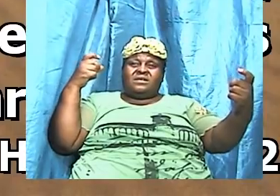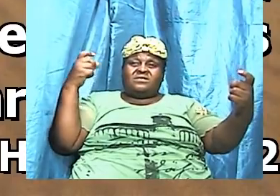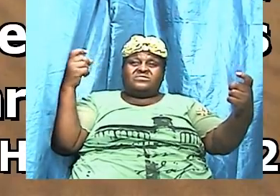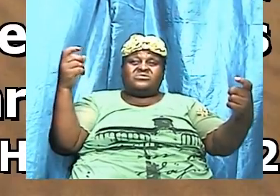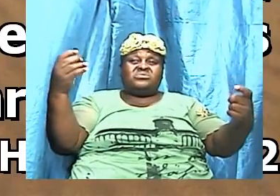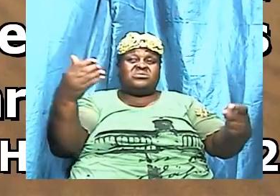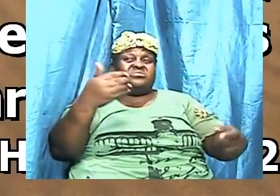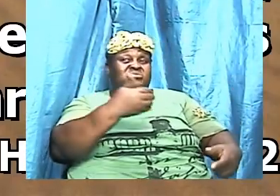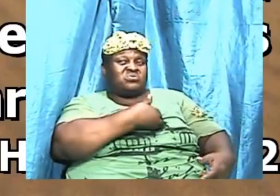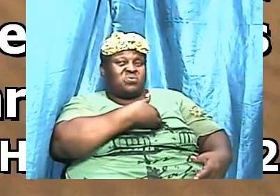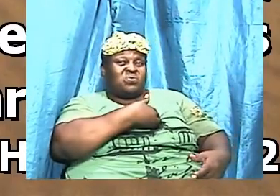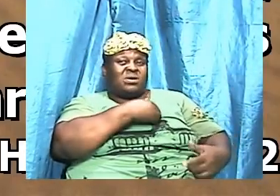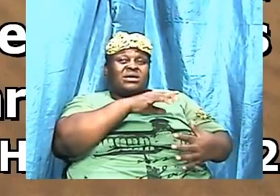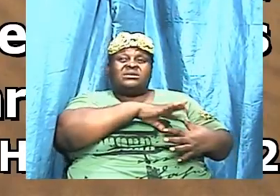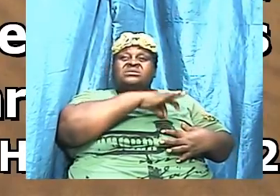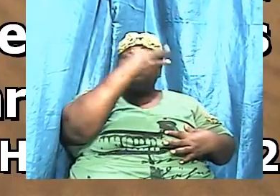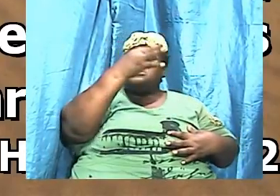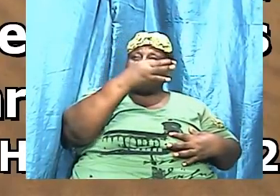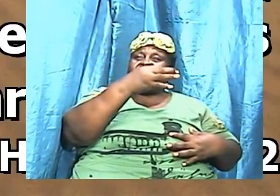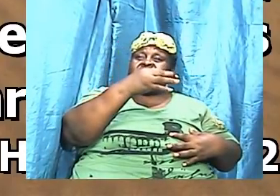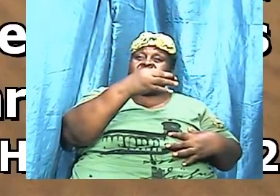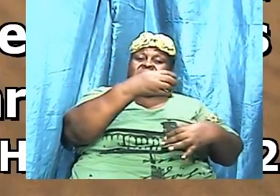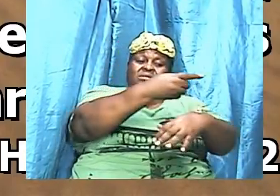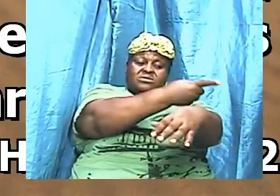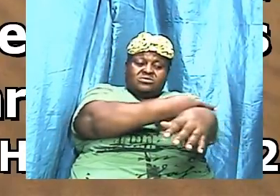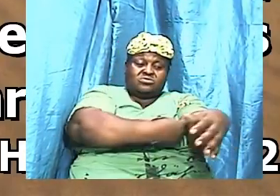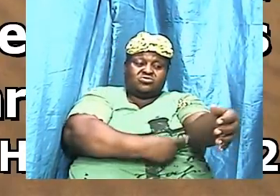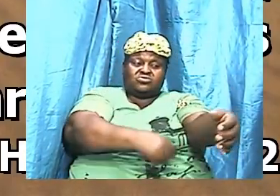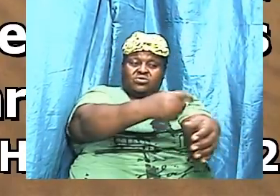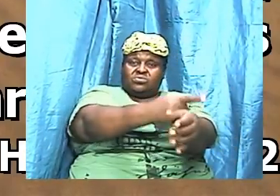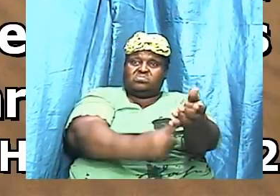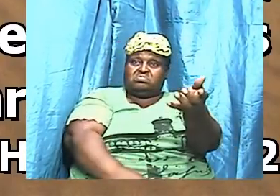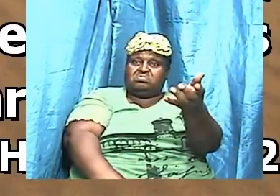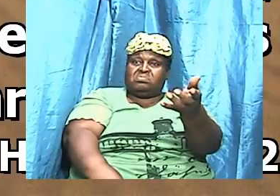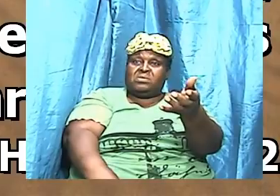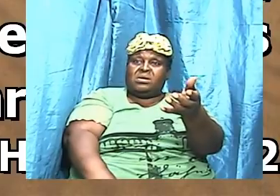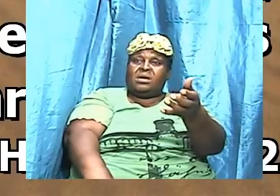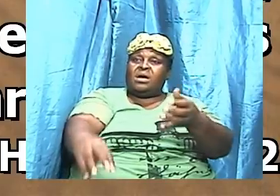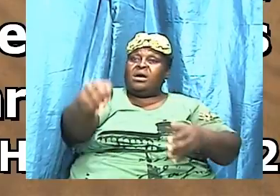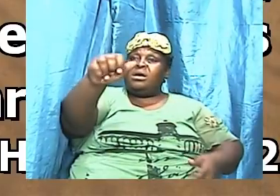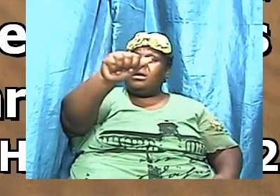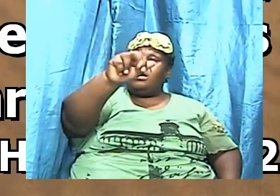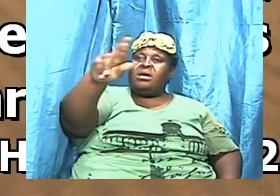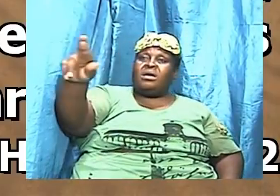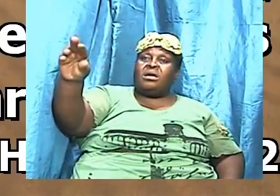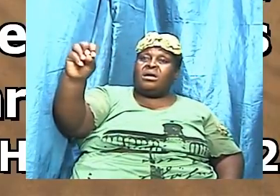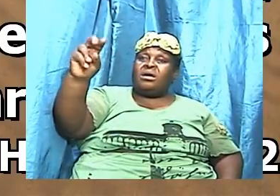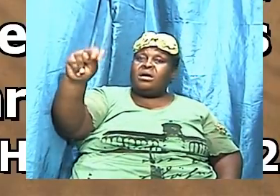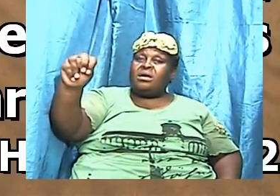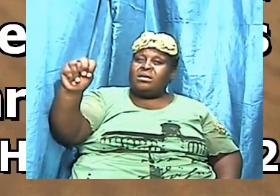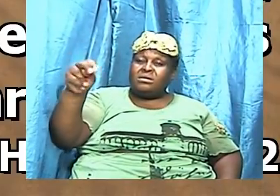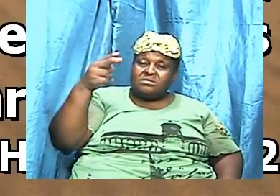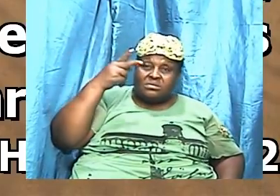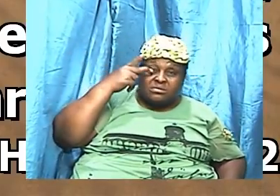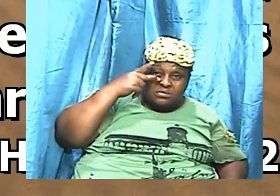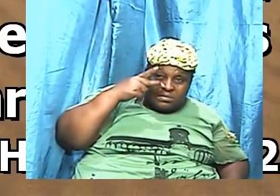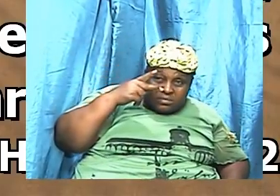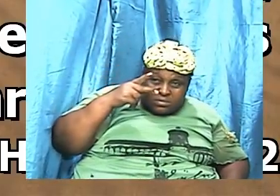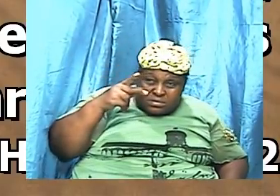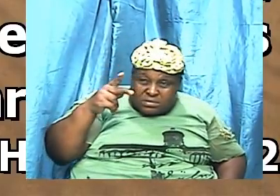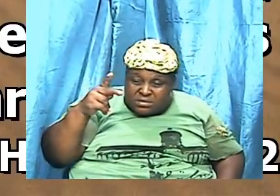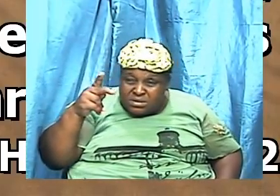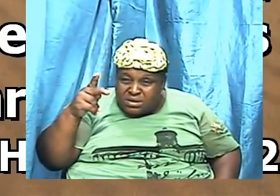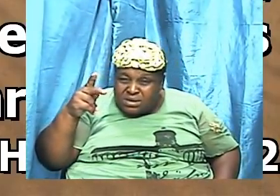spirit and of the joints and marrow and is a discerner of the thoughts